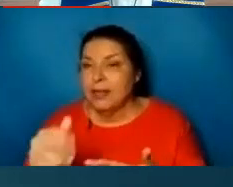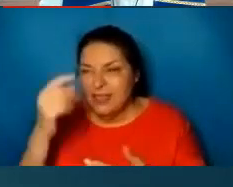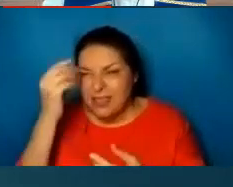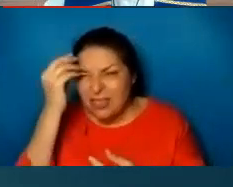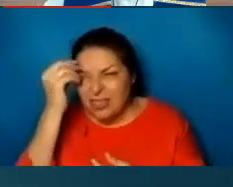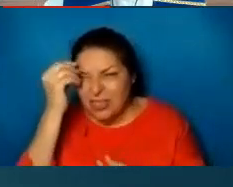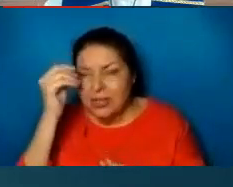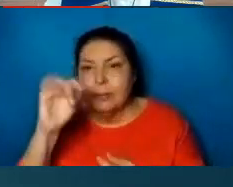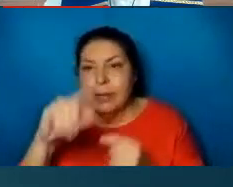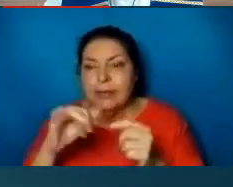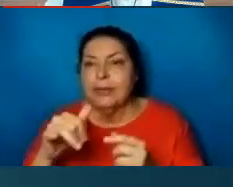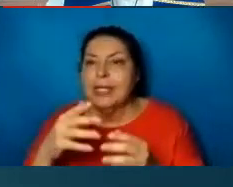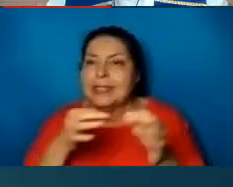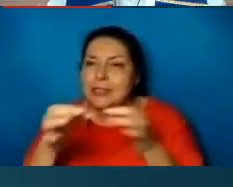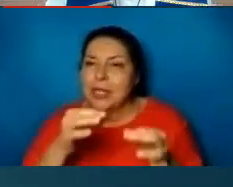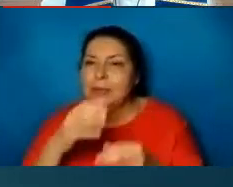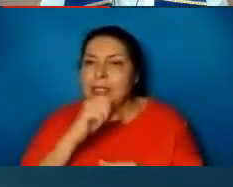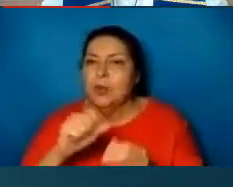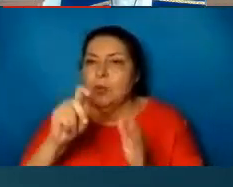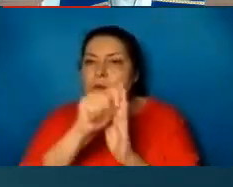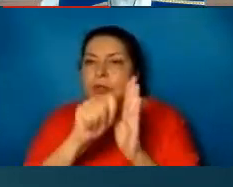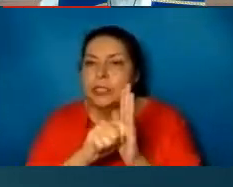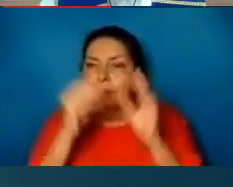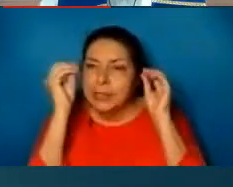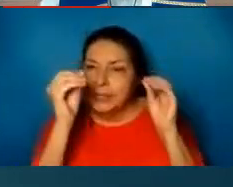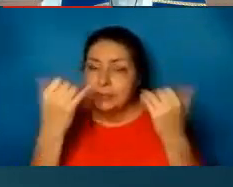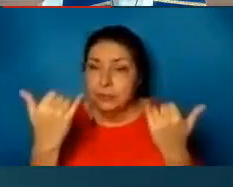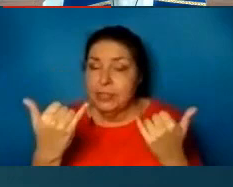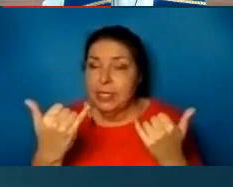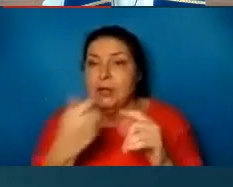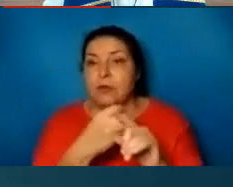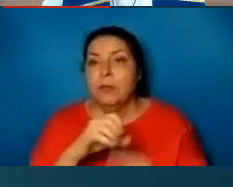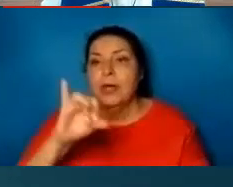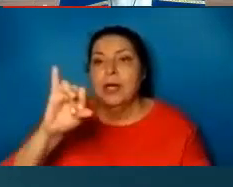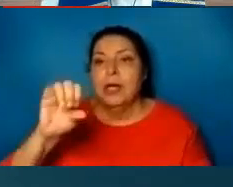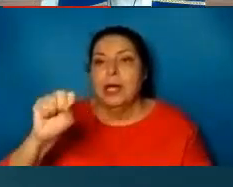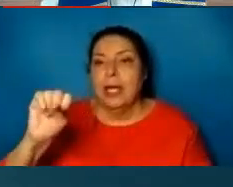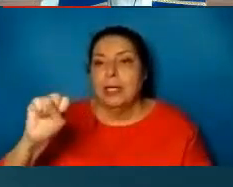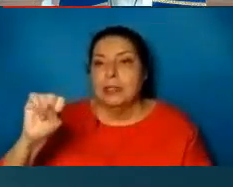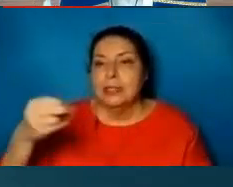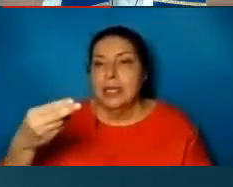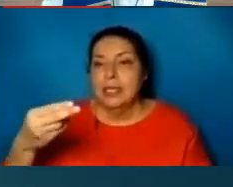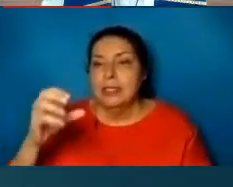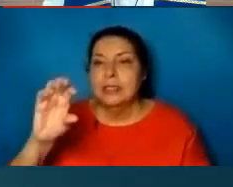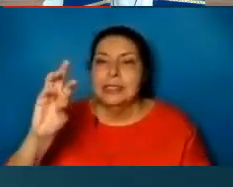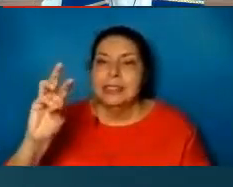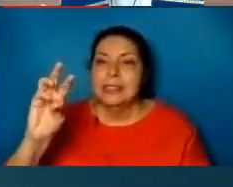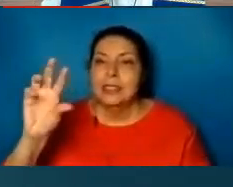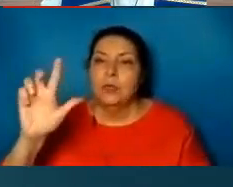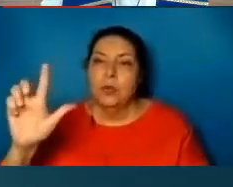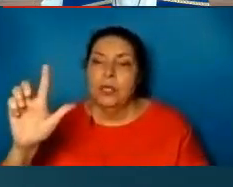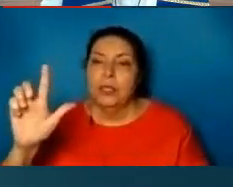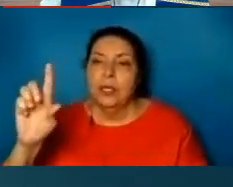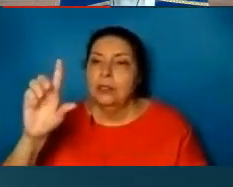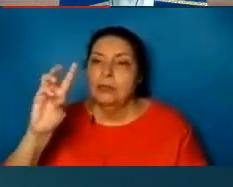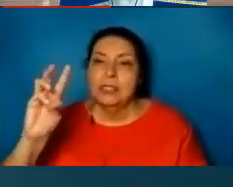described in the Old Testament lesson for today. From Isaiah 61, we first meet the Messiah. Second, we